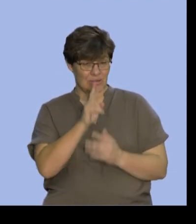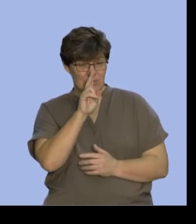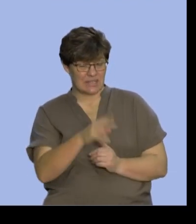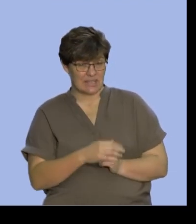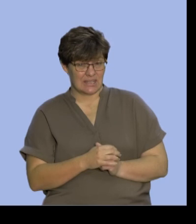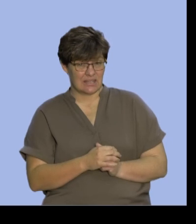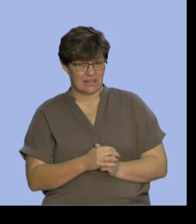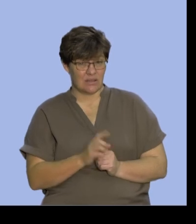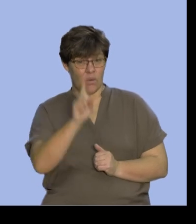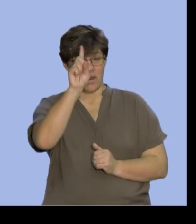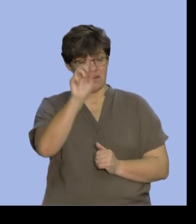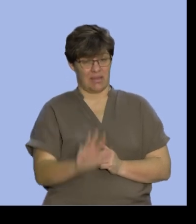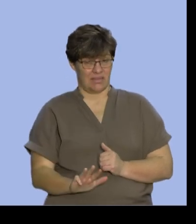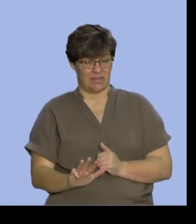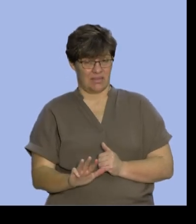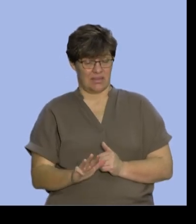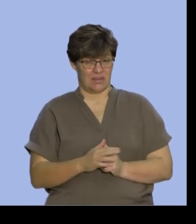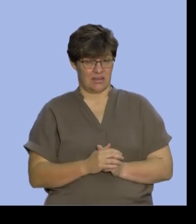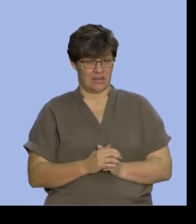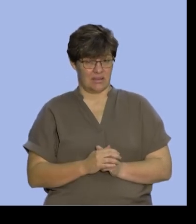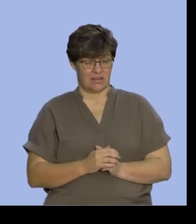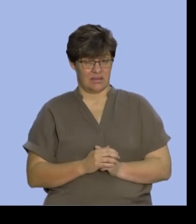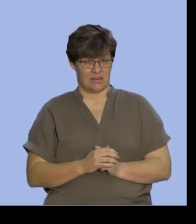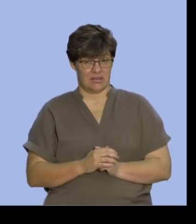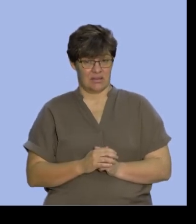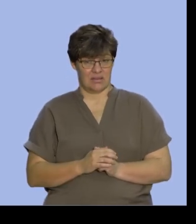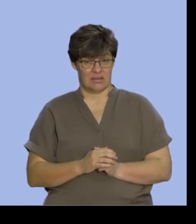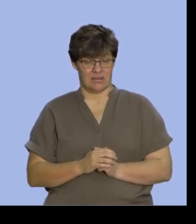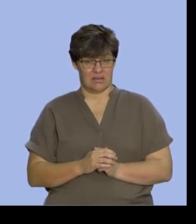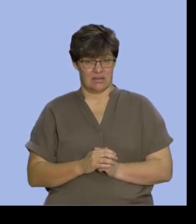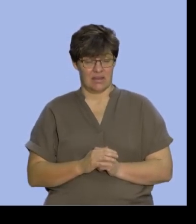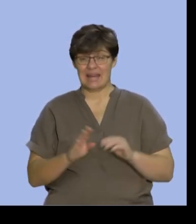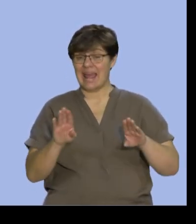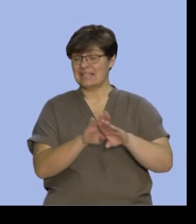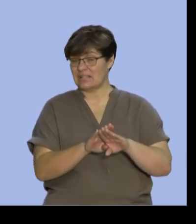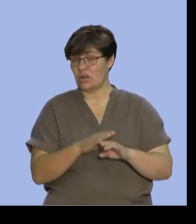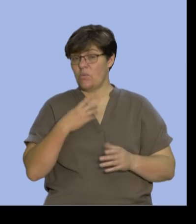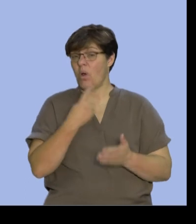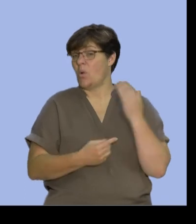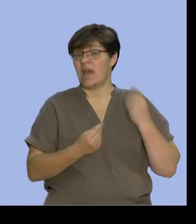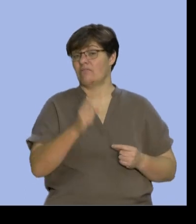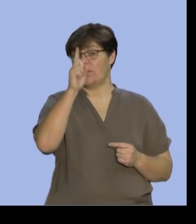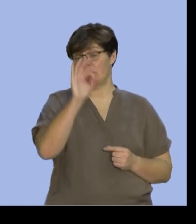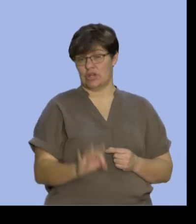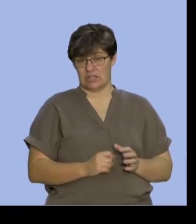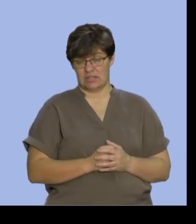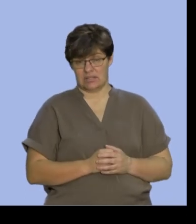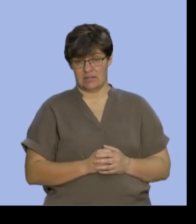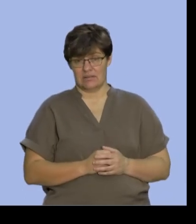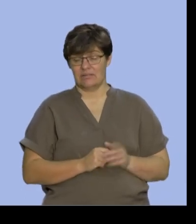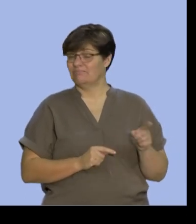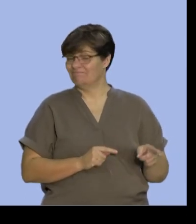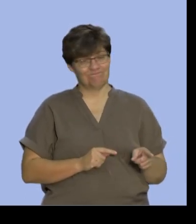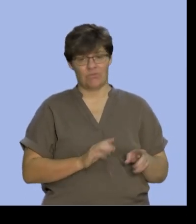to give us one ninth and in the intersection we only had one third so these are